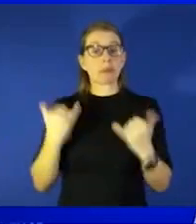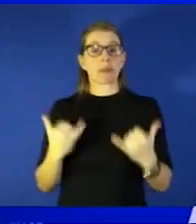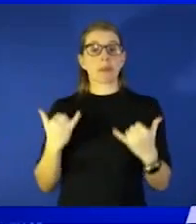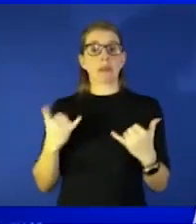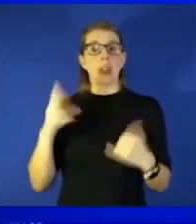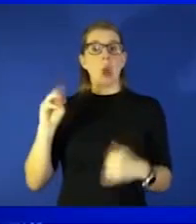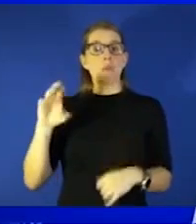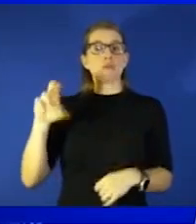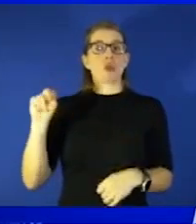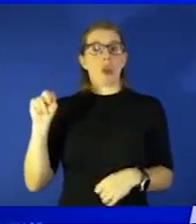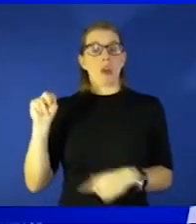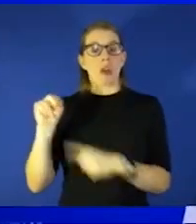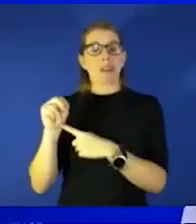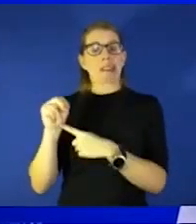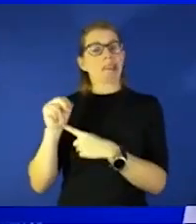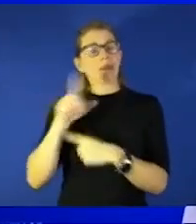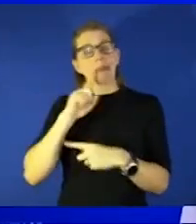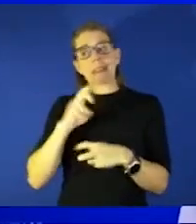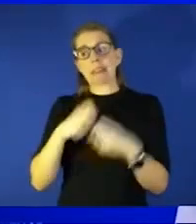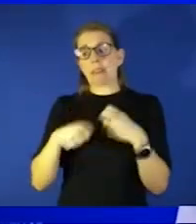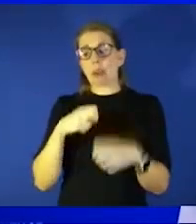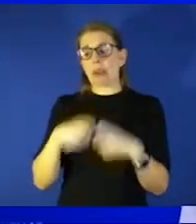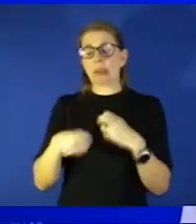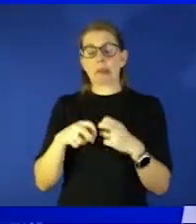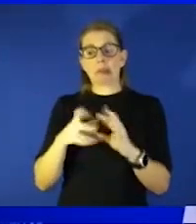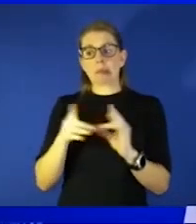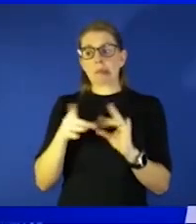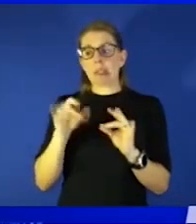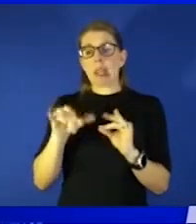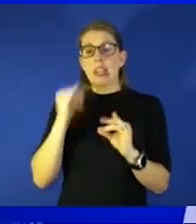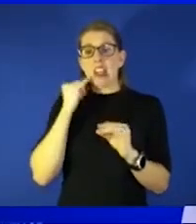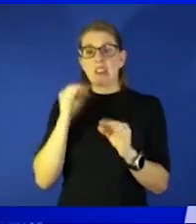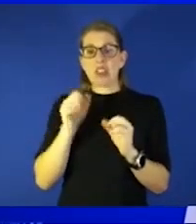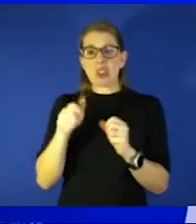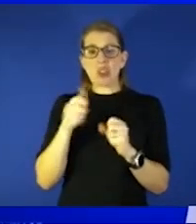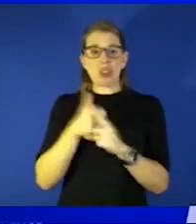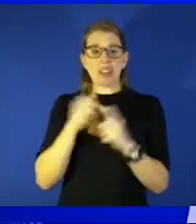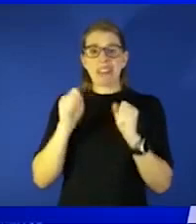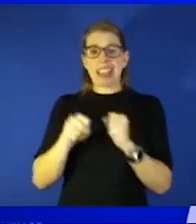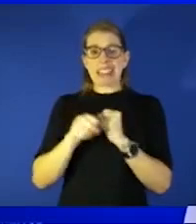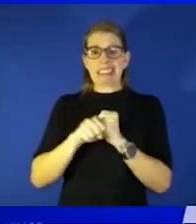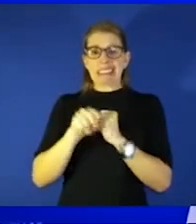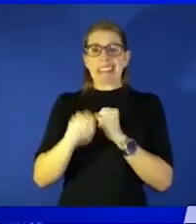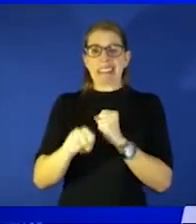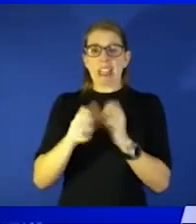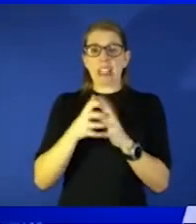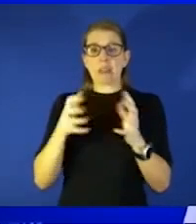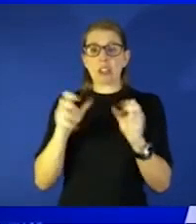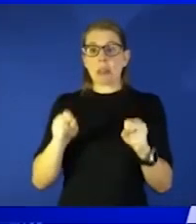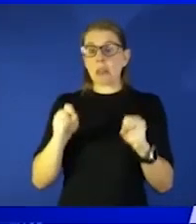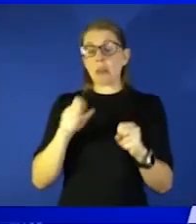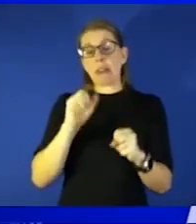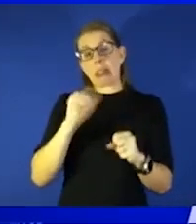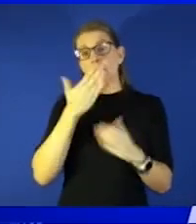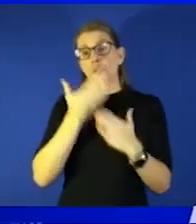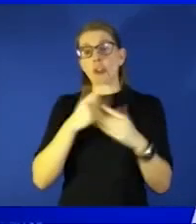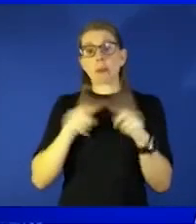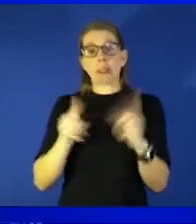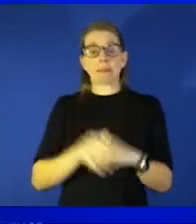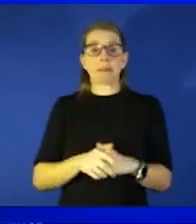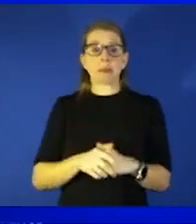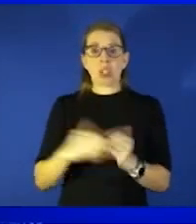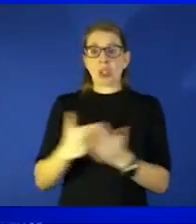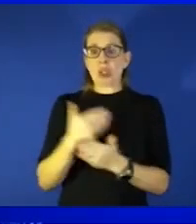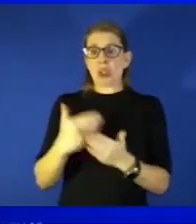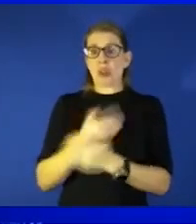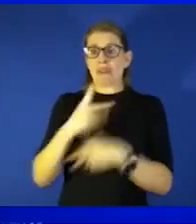it's really difficult to say i think if you can push that out as much as possible uh that's good but i think uh you know this new variant just